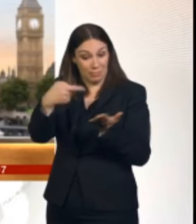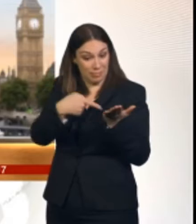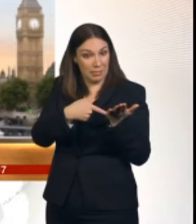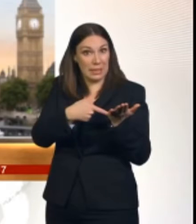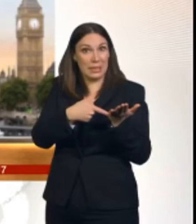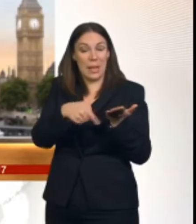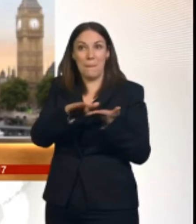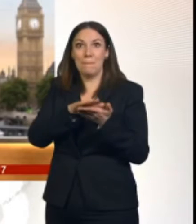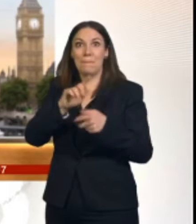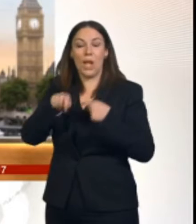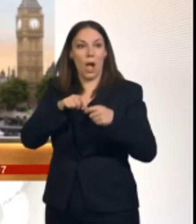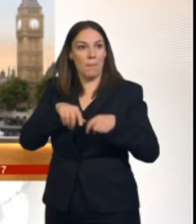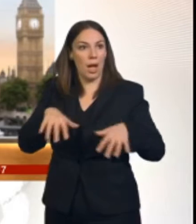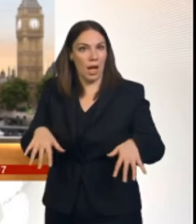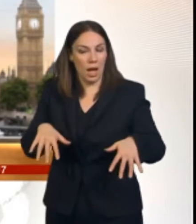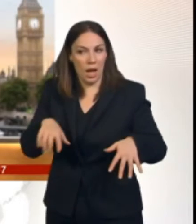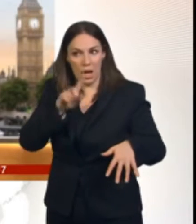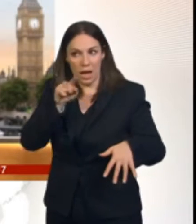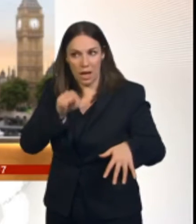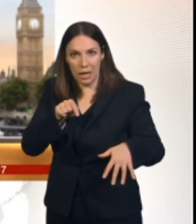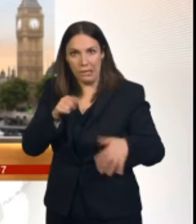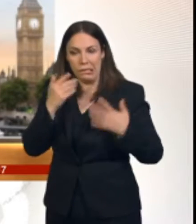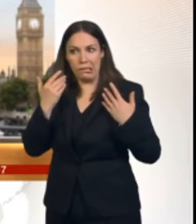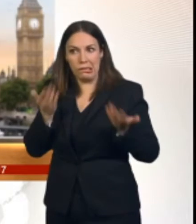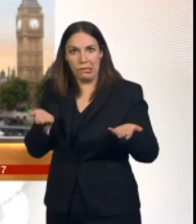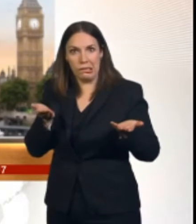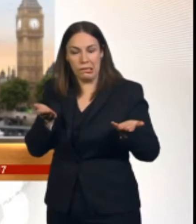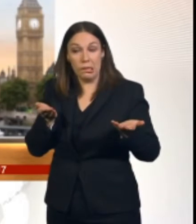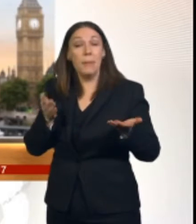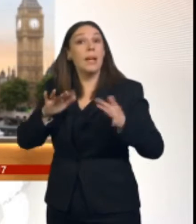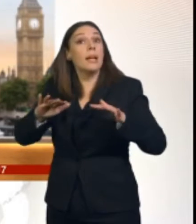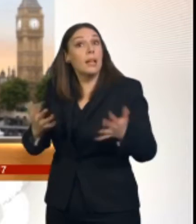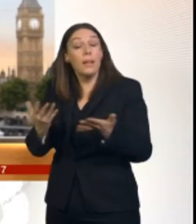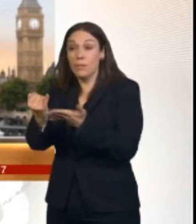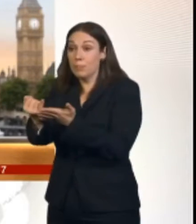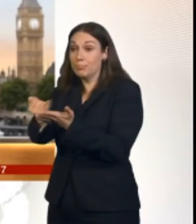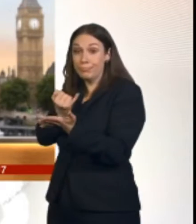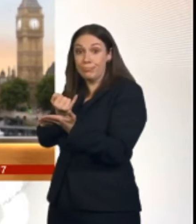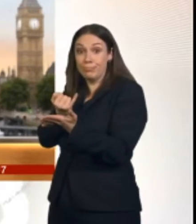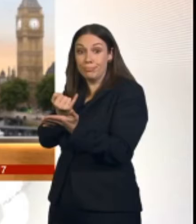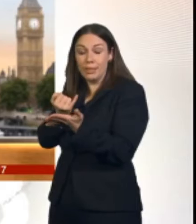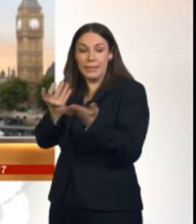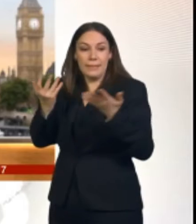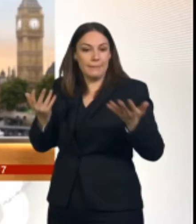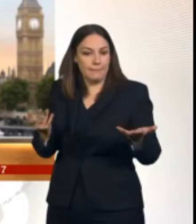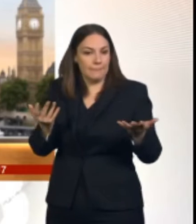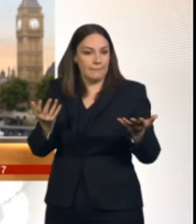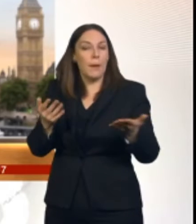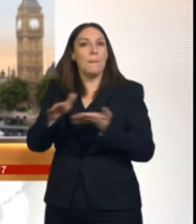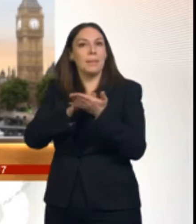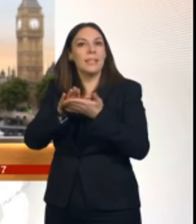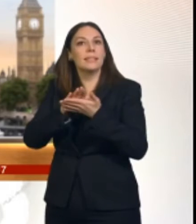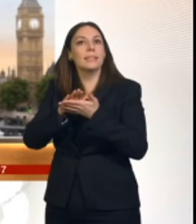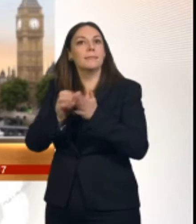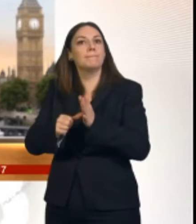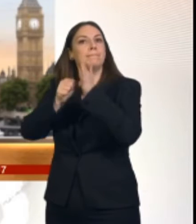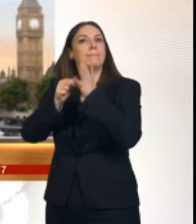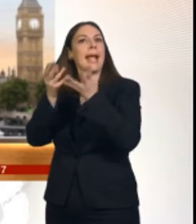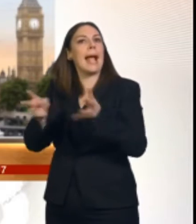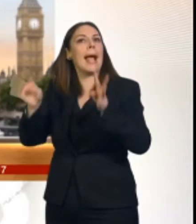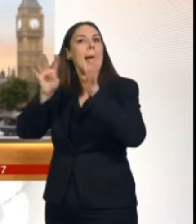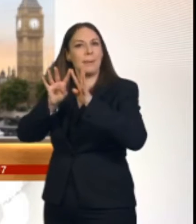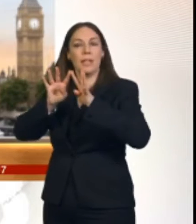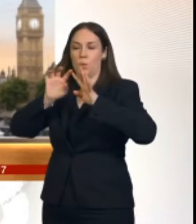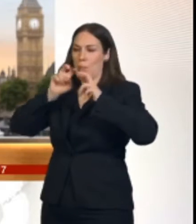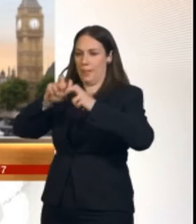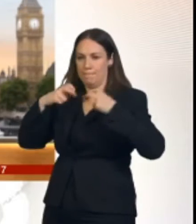to proceed. But we will sit down, if that were to happen, we would sit down as a cabinet and I will certainly be there at the cabinet table. We